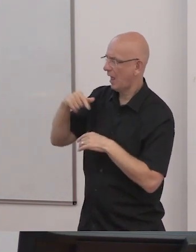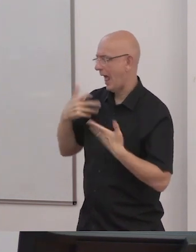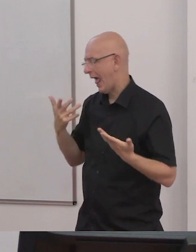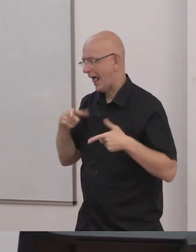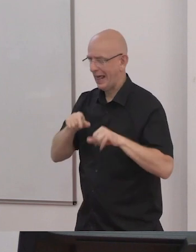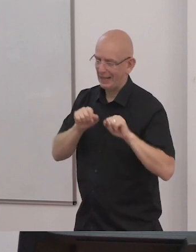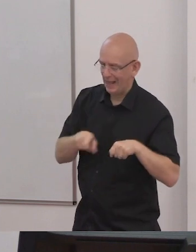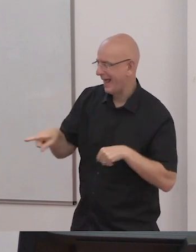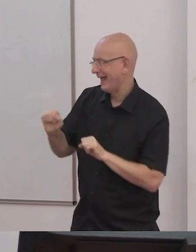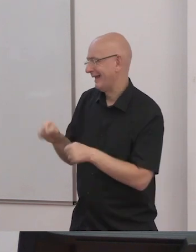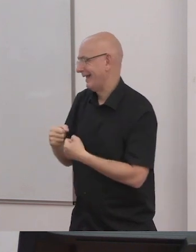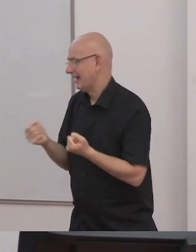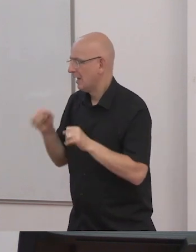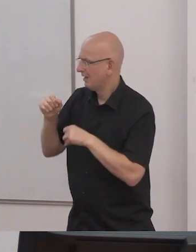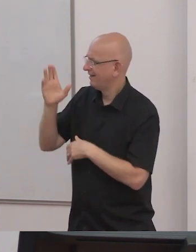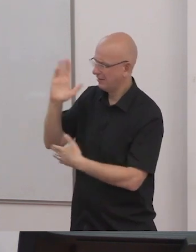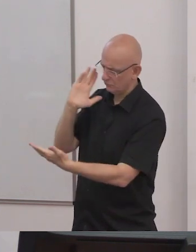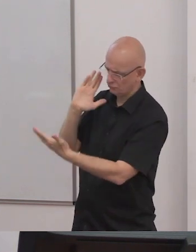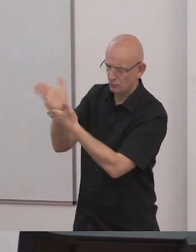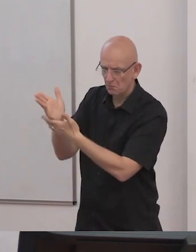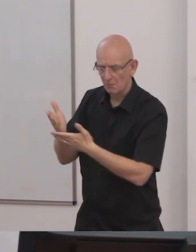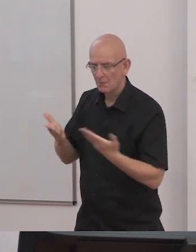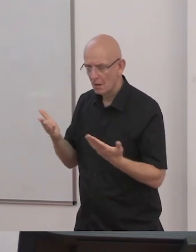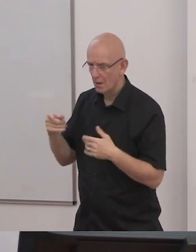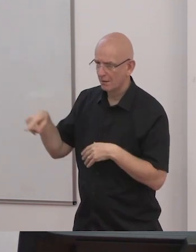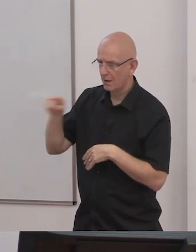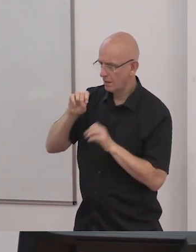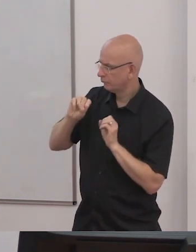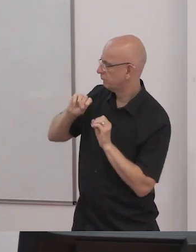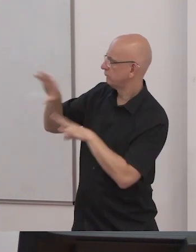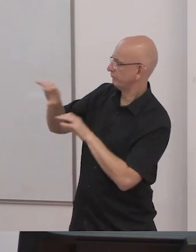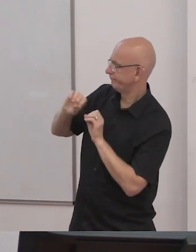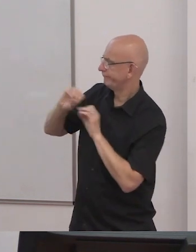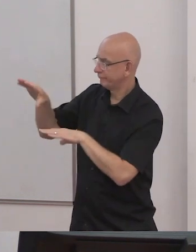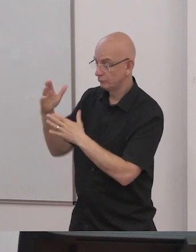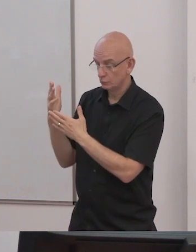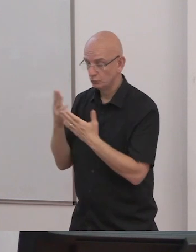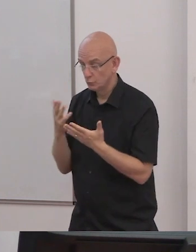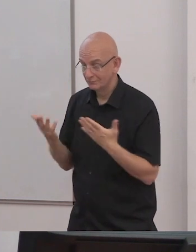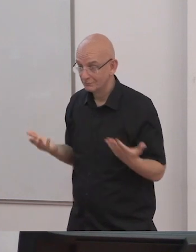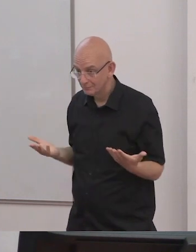judgment sorry the value judgments